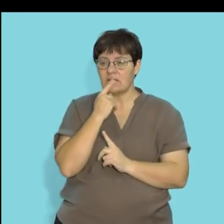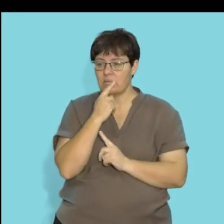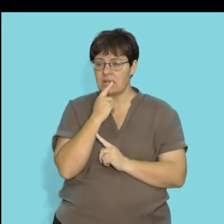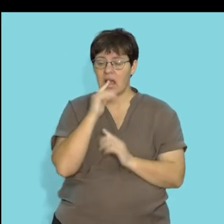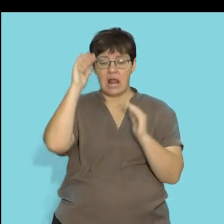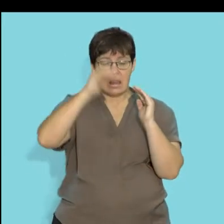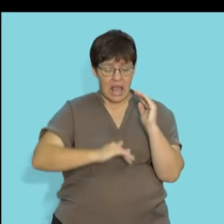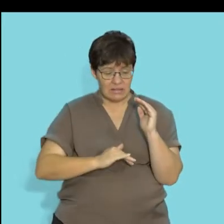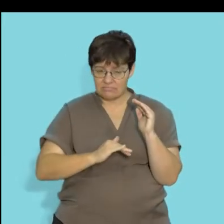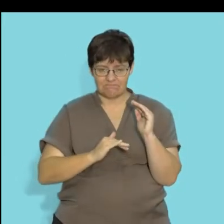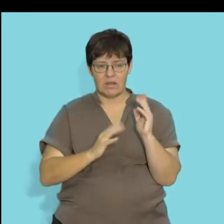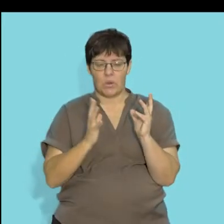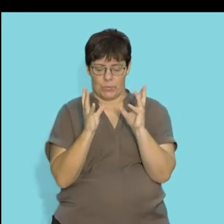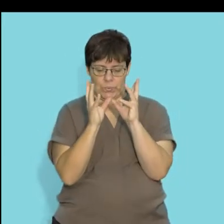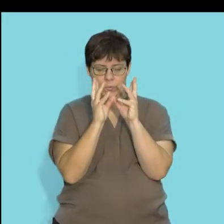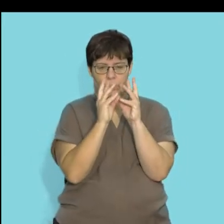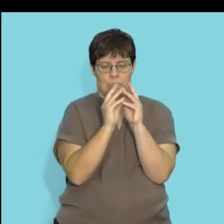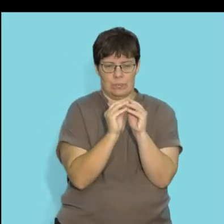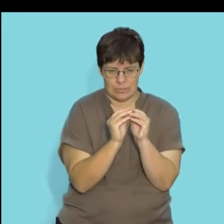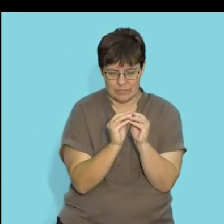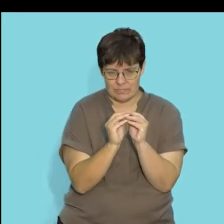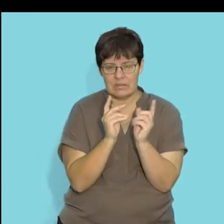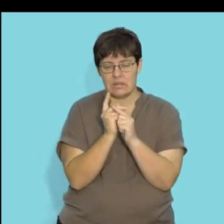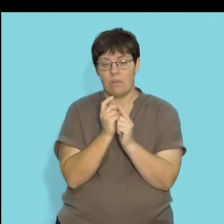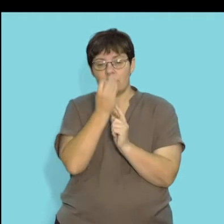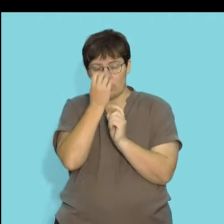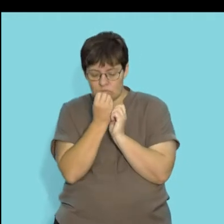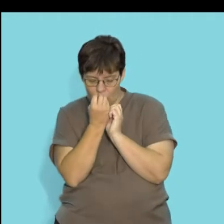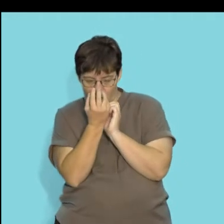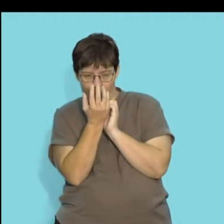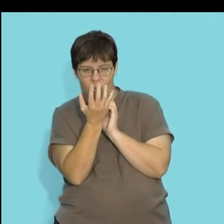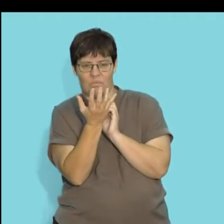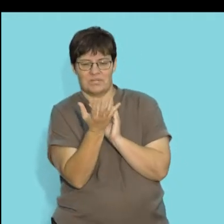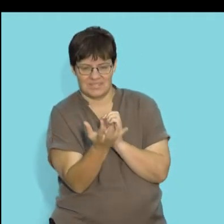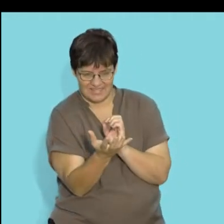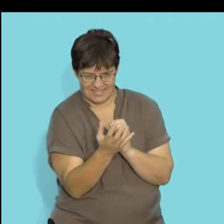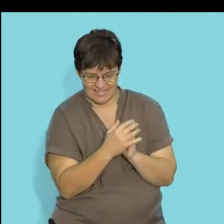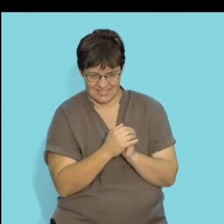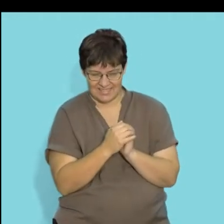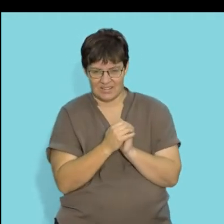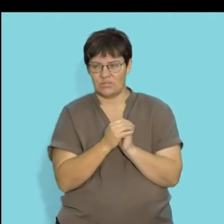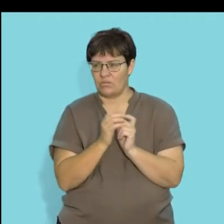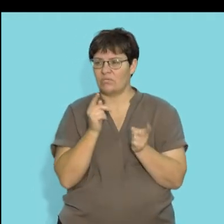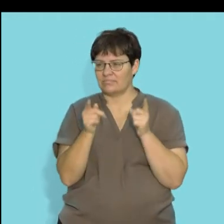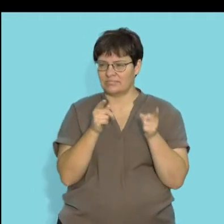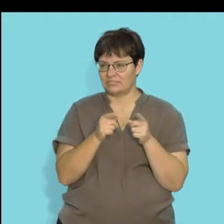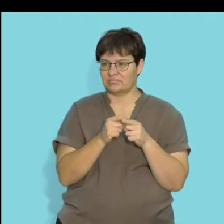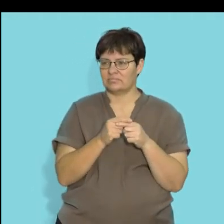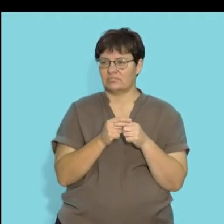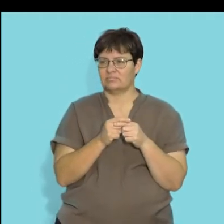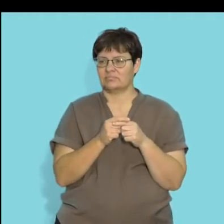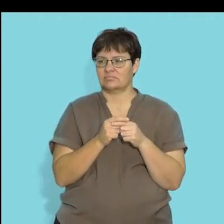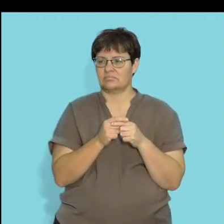the light intensity decreases. And others, such as the evening primrose, open when the light intensity increases. So these plants